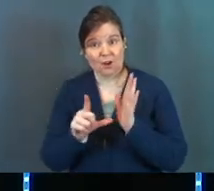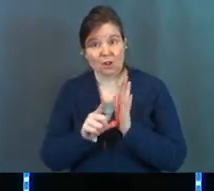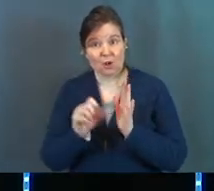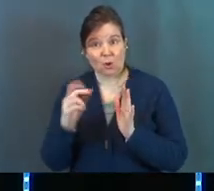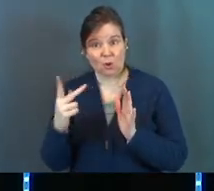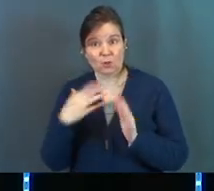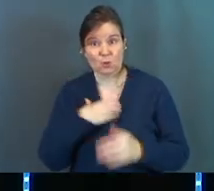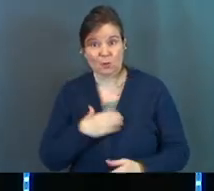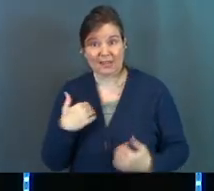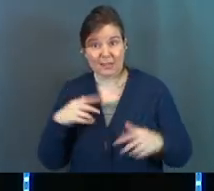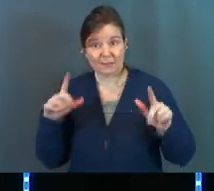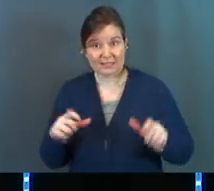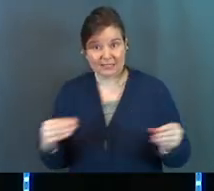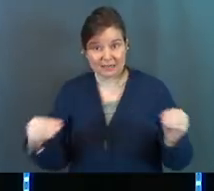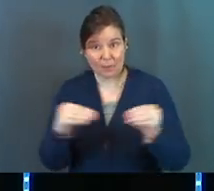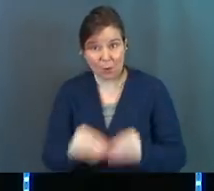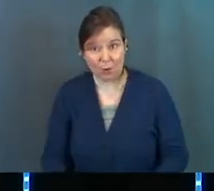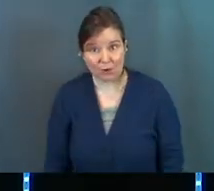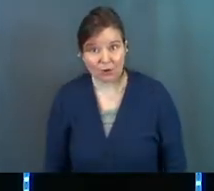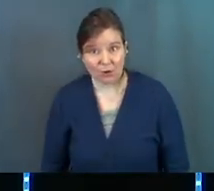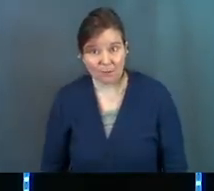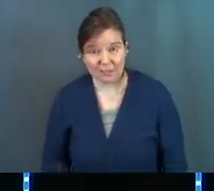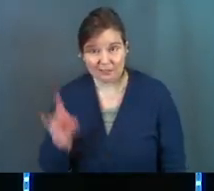Oklahoma, and you wish they had been tested more?